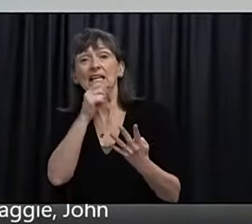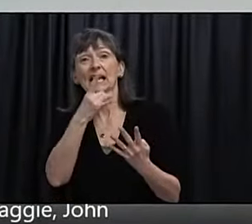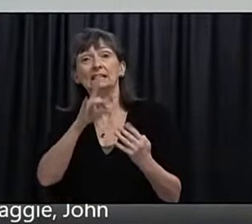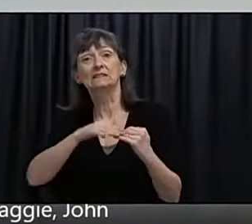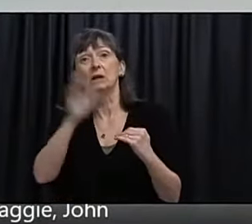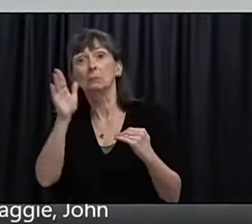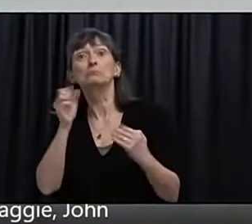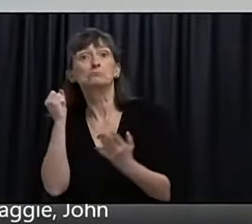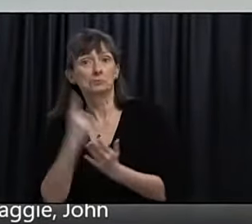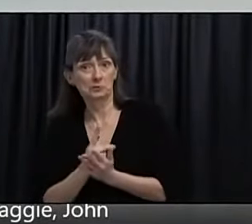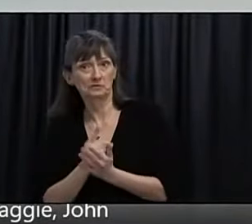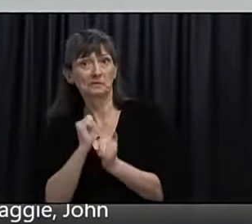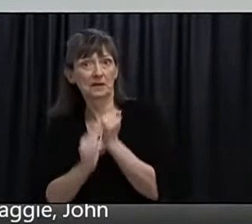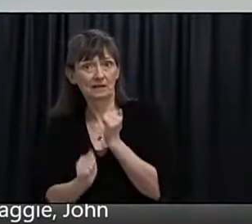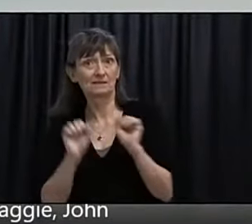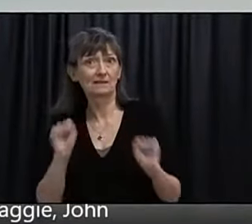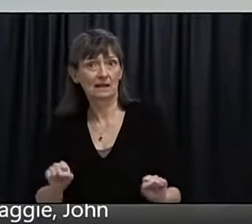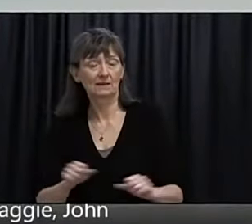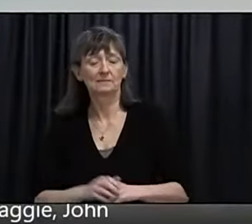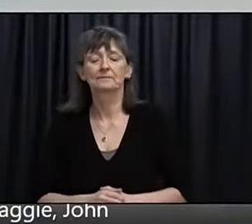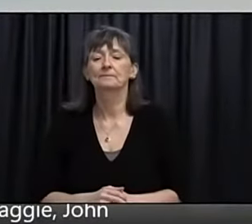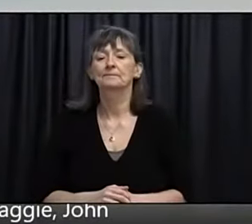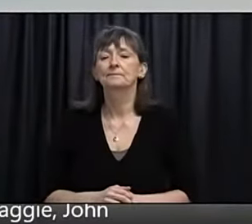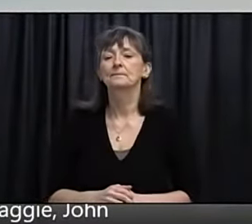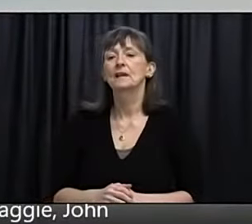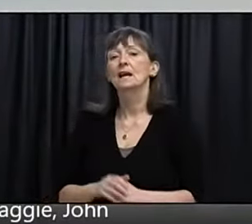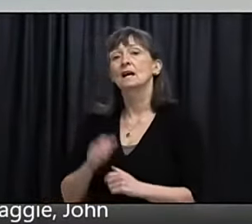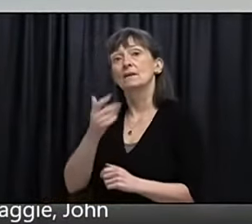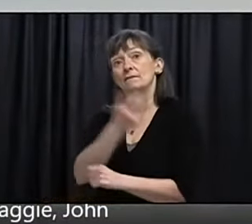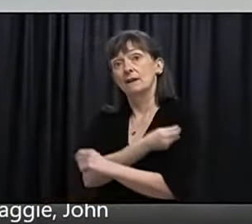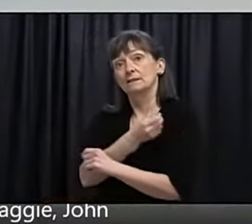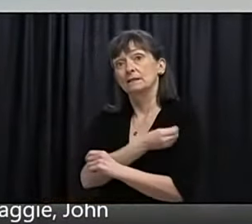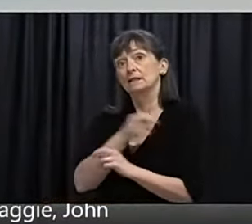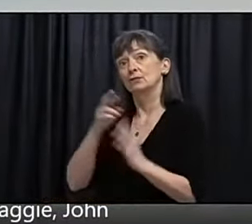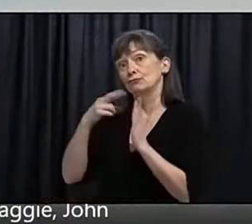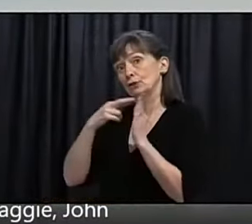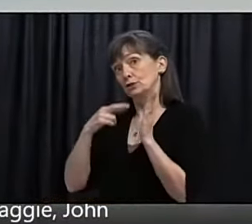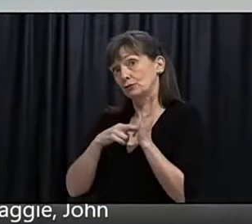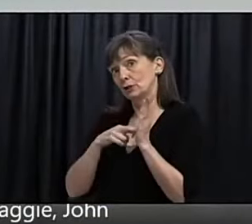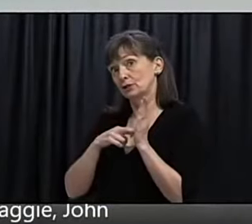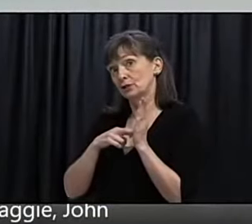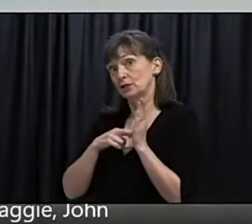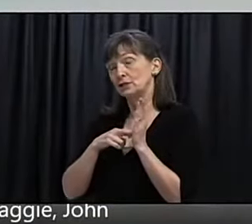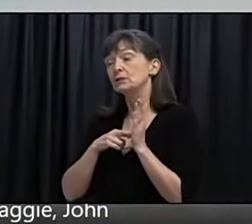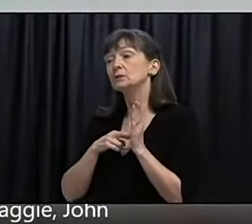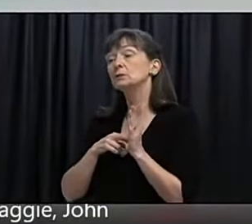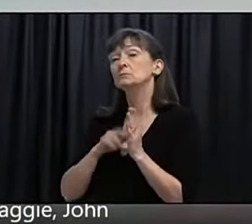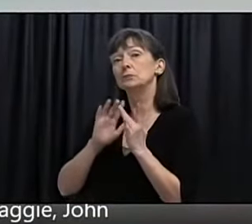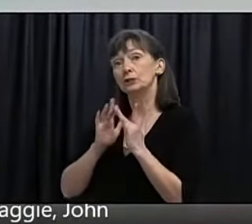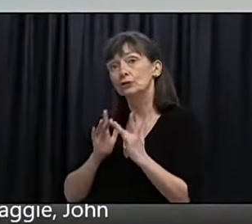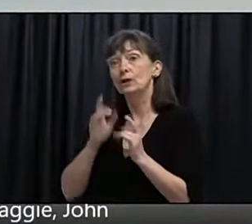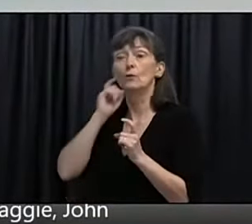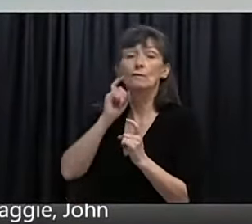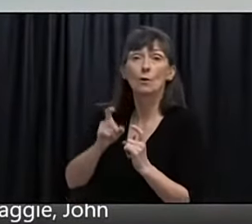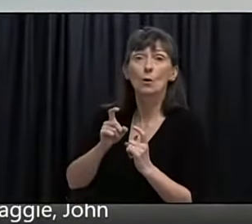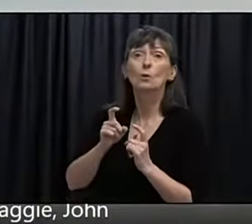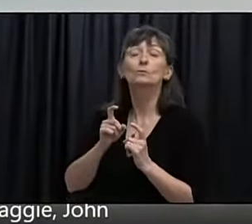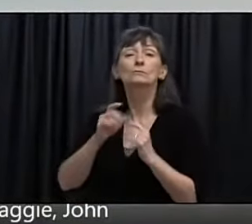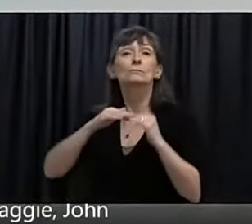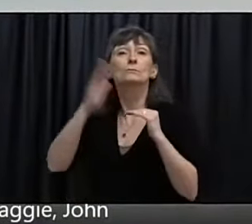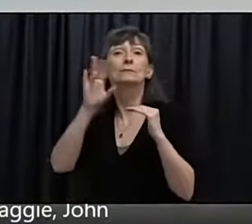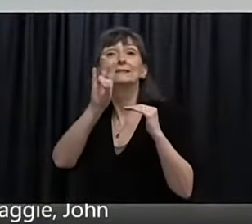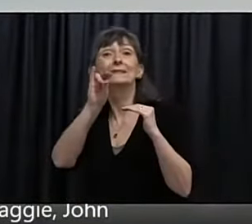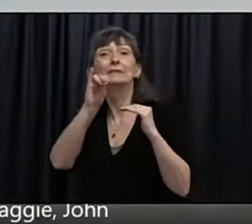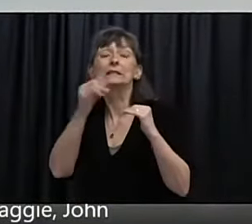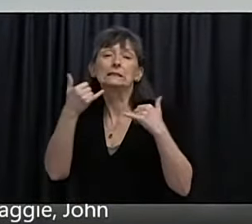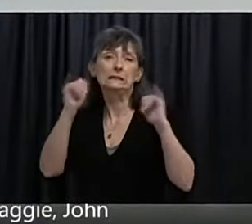18. The registration for vaccines for over 70s continues with the last group of the